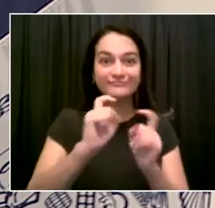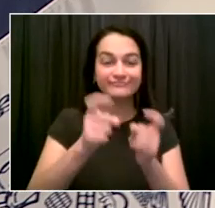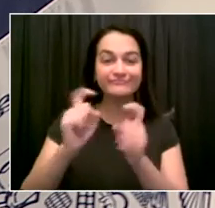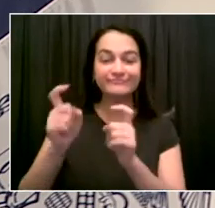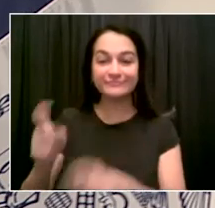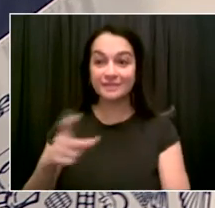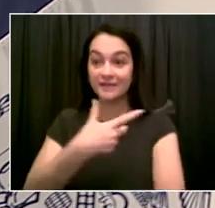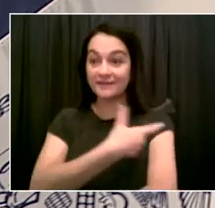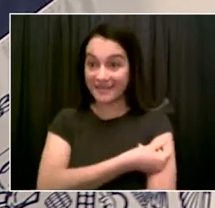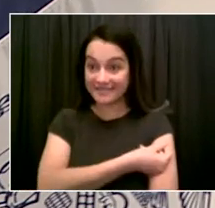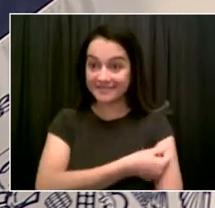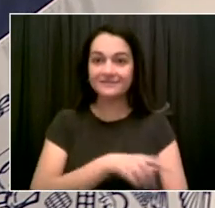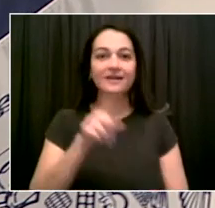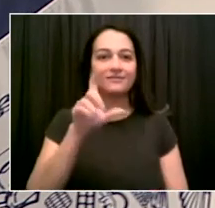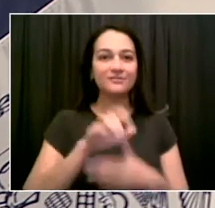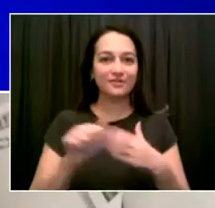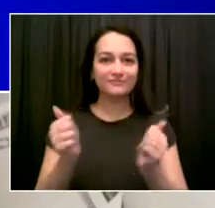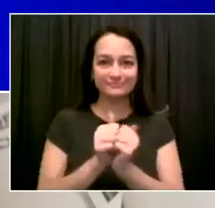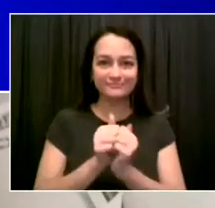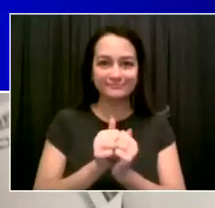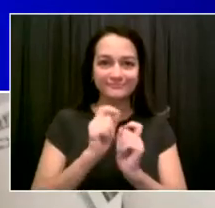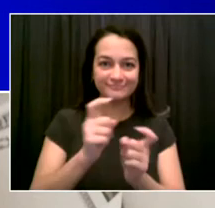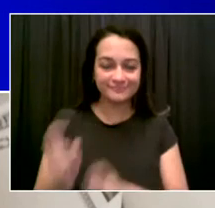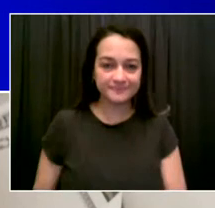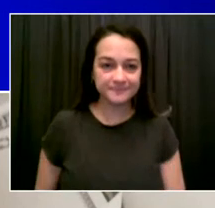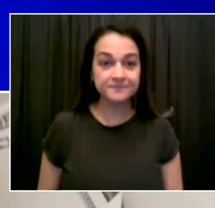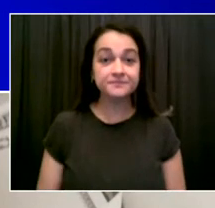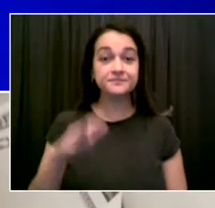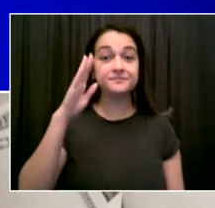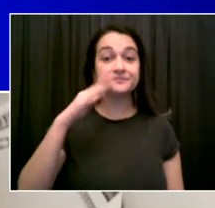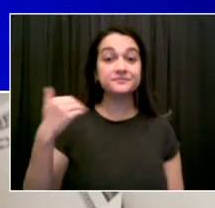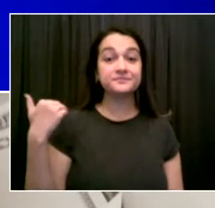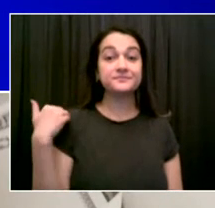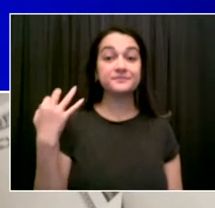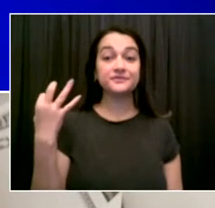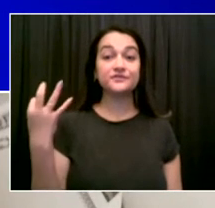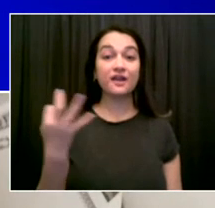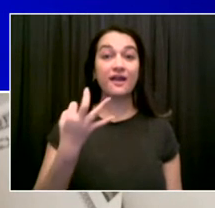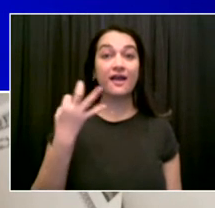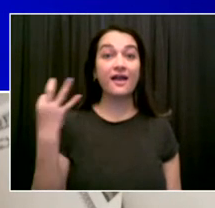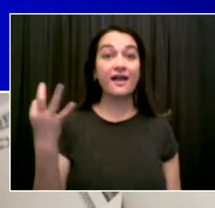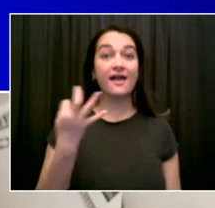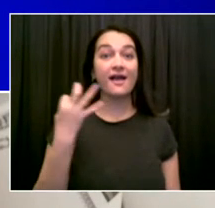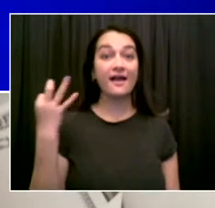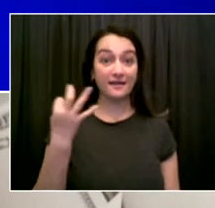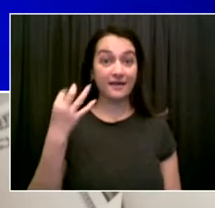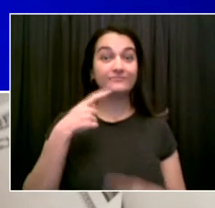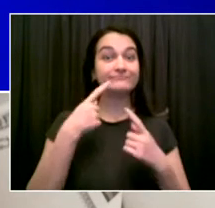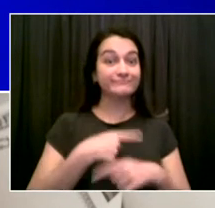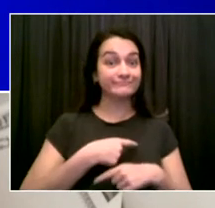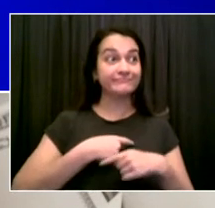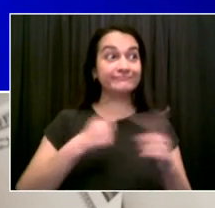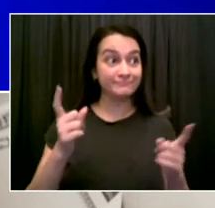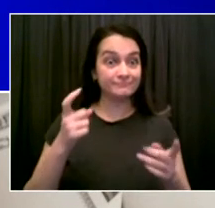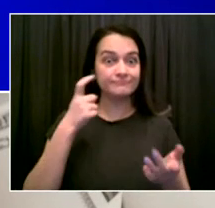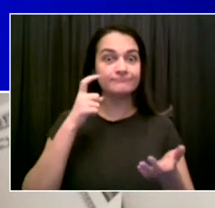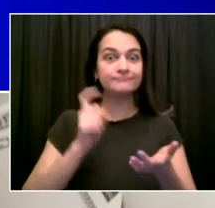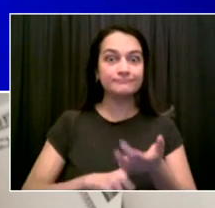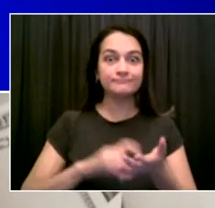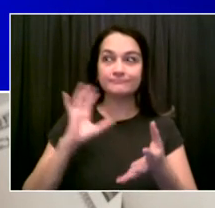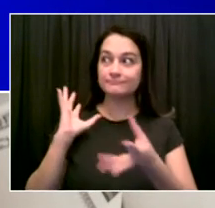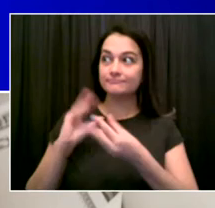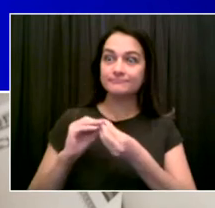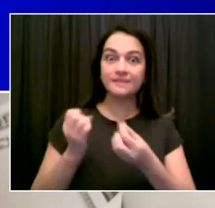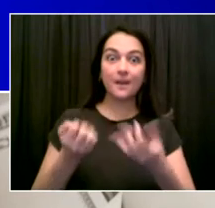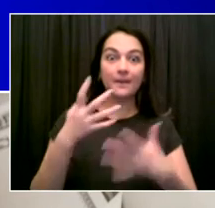11,000 New Yorkers had claimed the $100 incentive with their first vaccination. 11,000 people